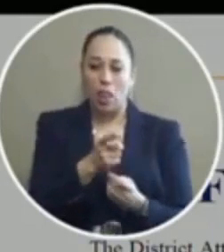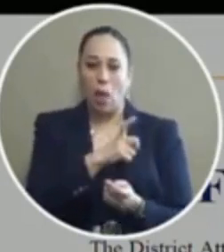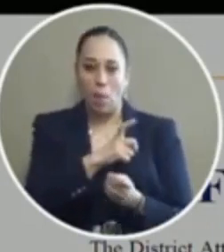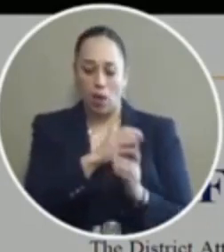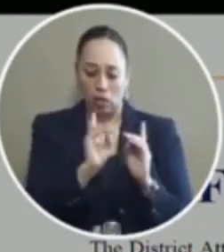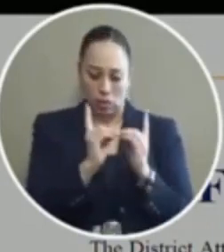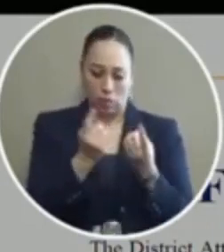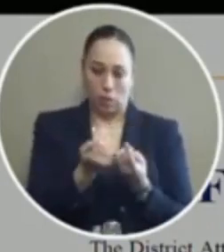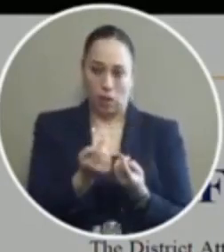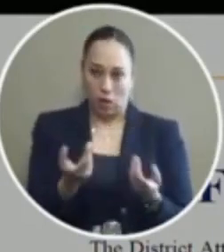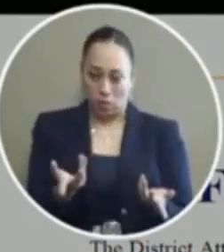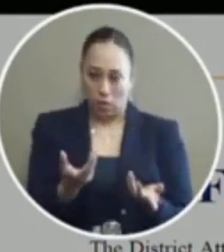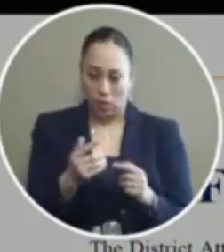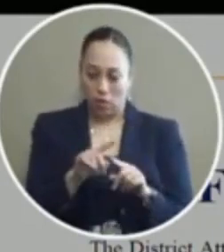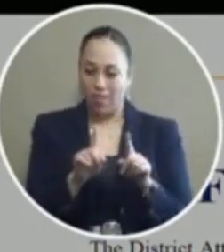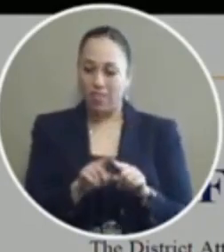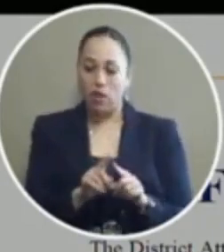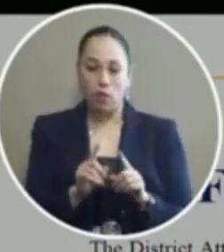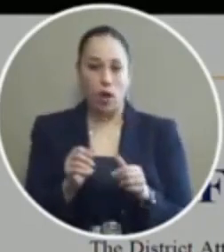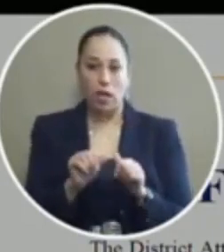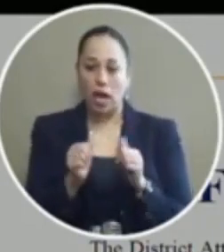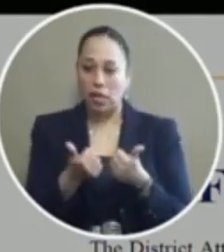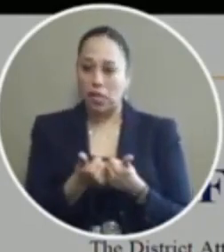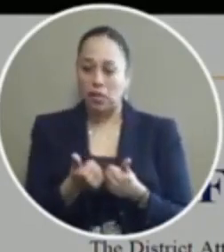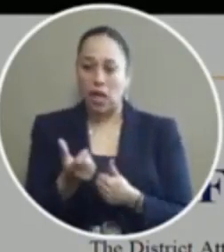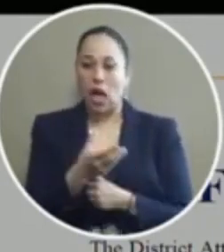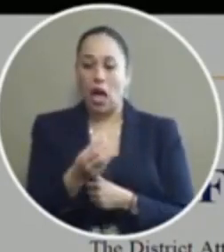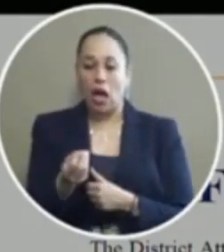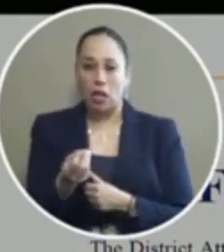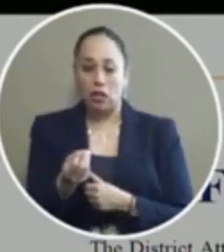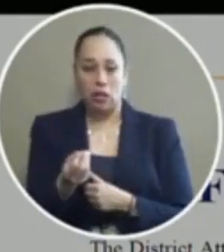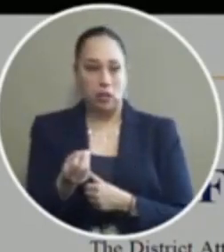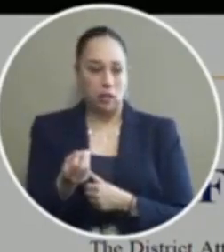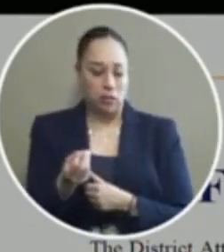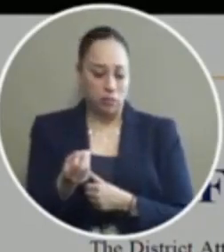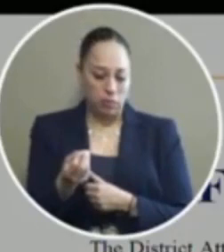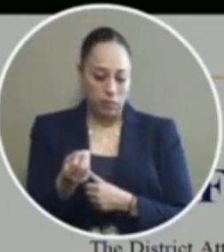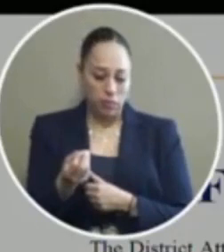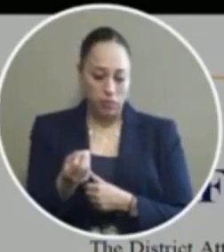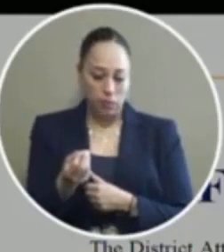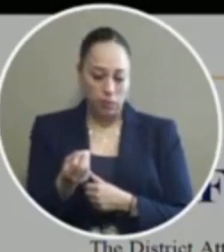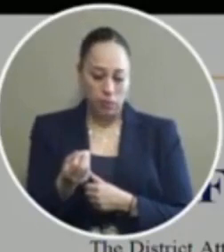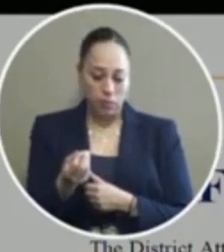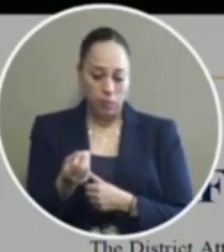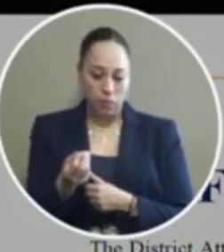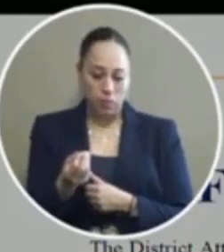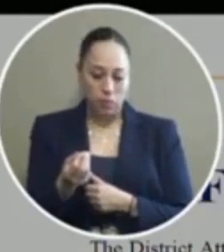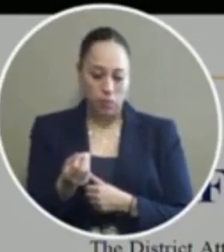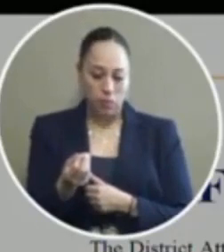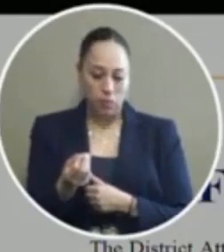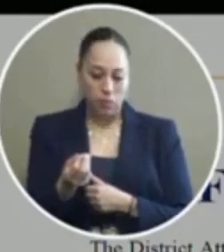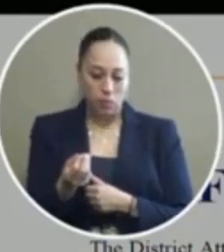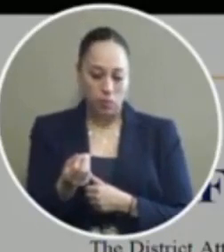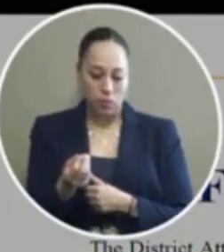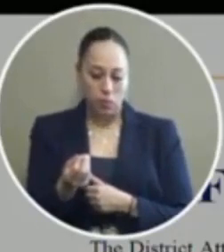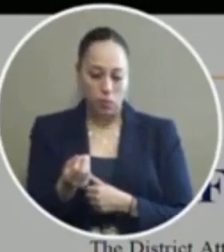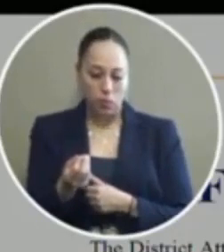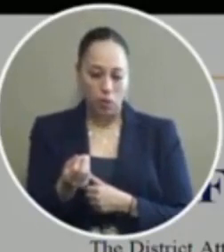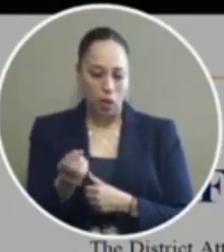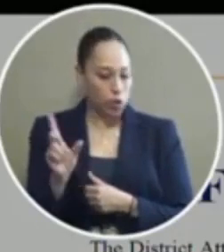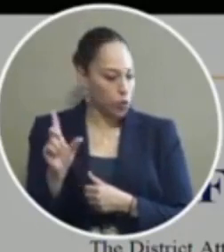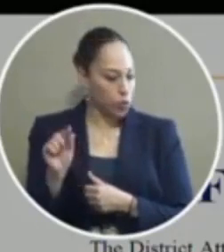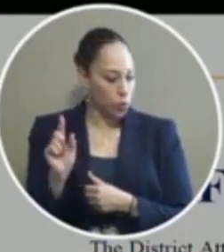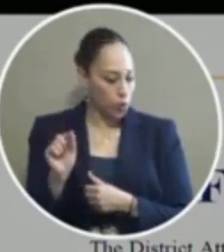department and we're bringing on other agencies and in in